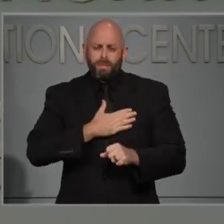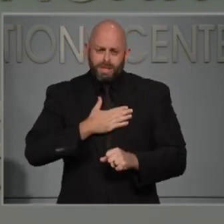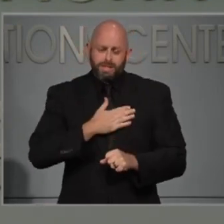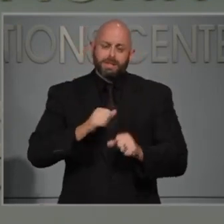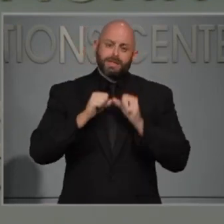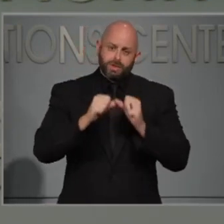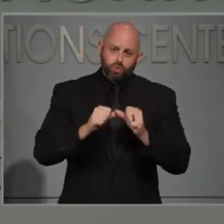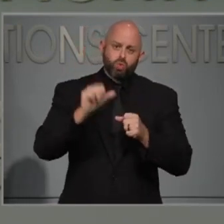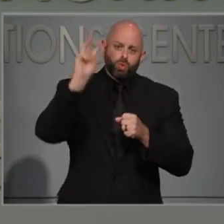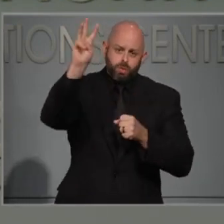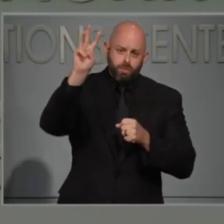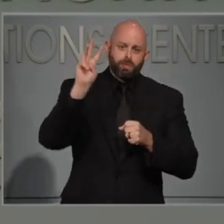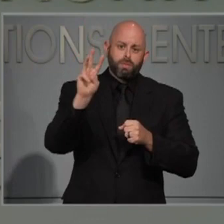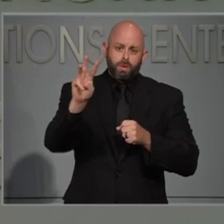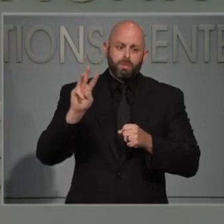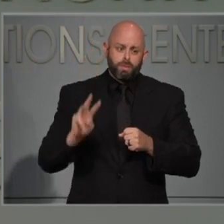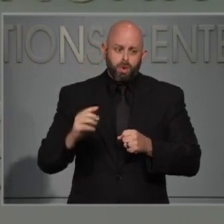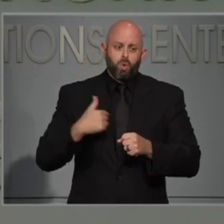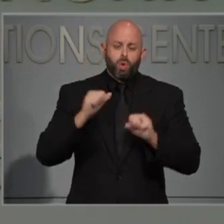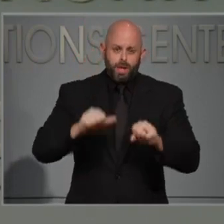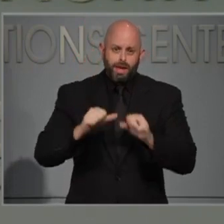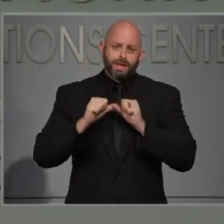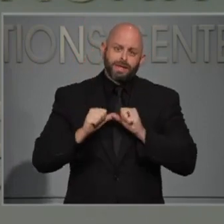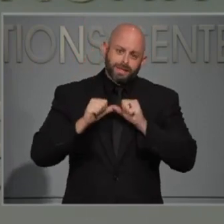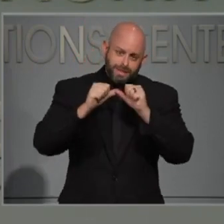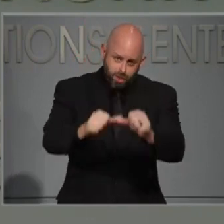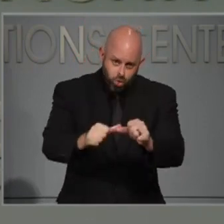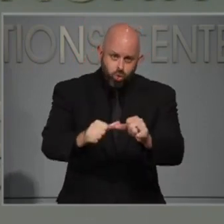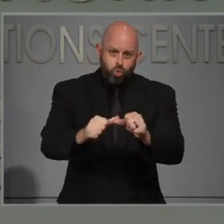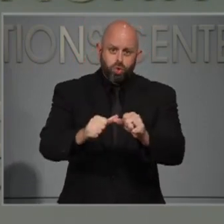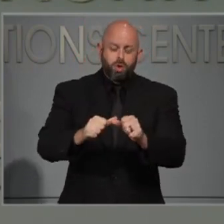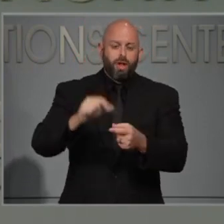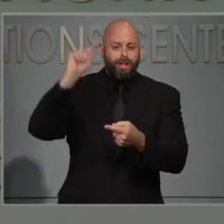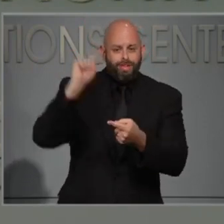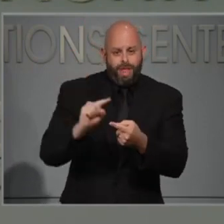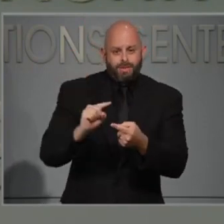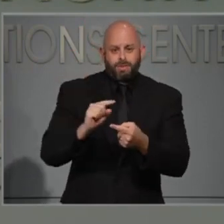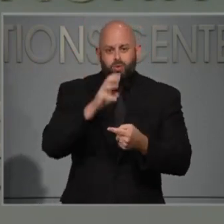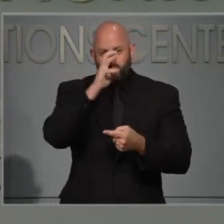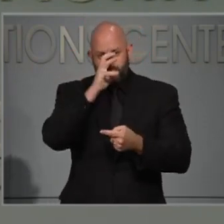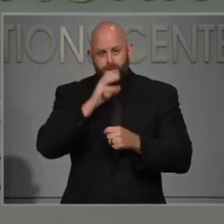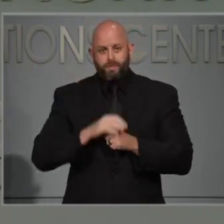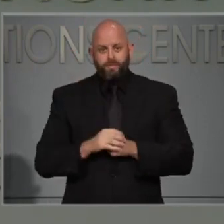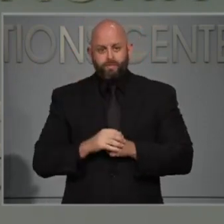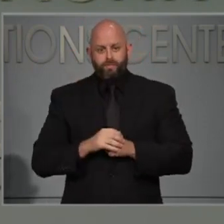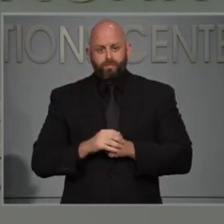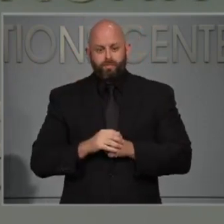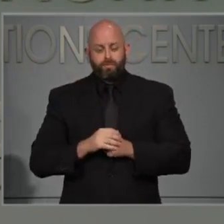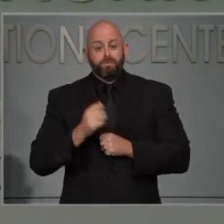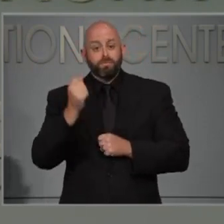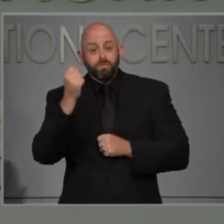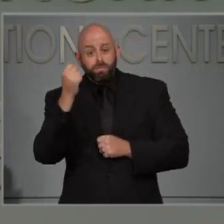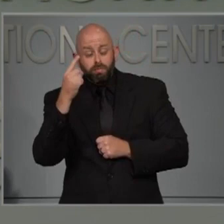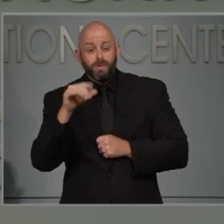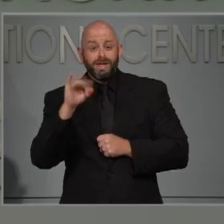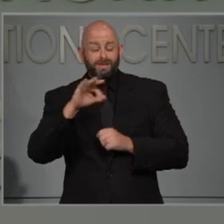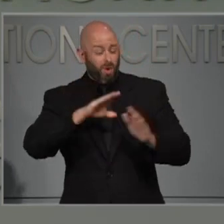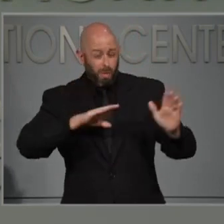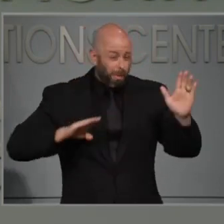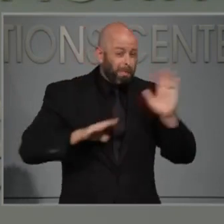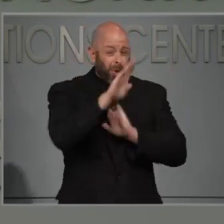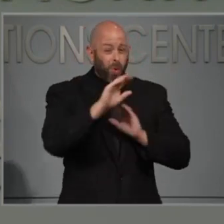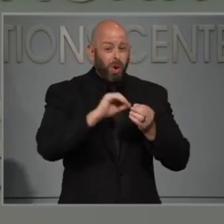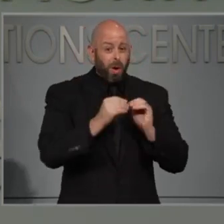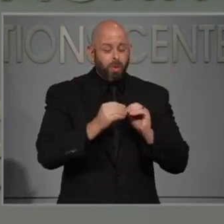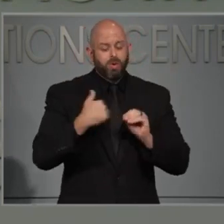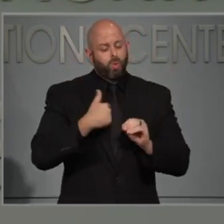to move forward in easing restrictions. That being said, we will always do what is the best for the